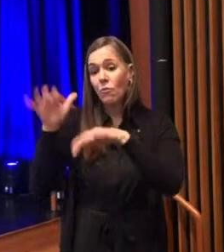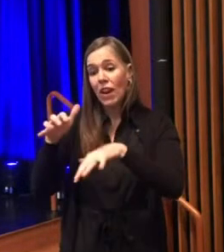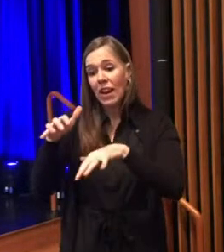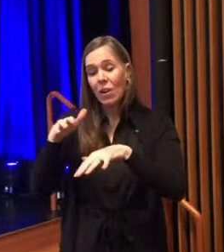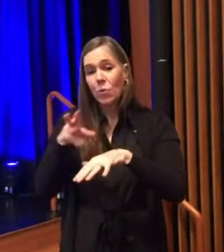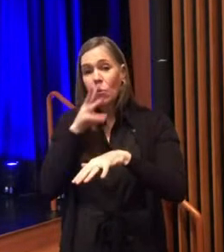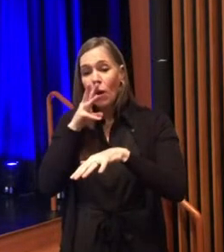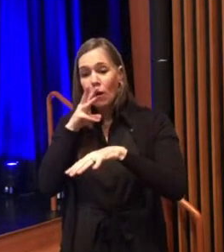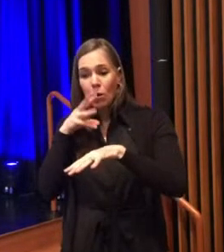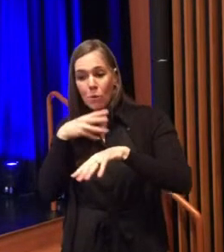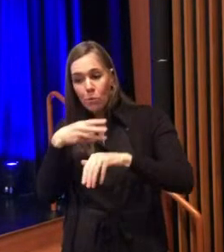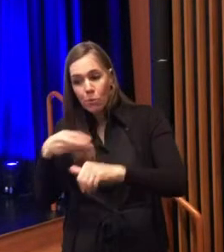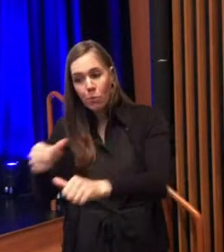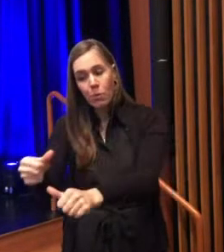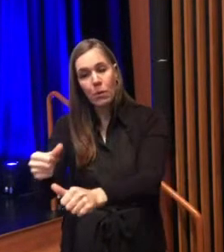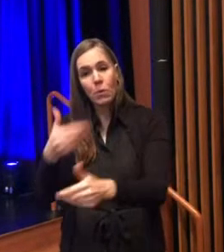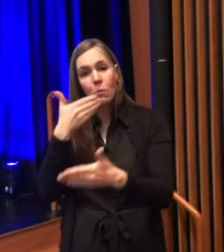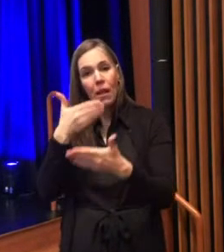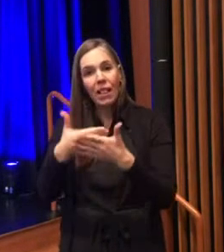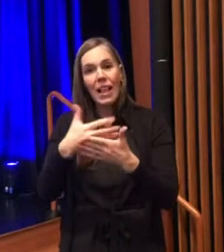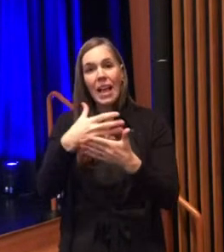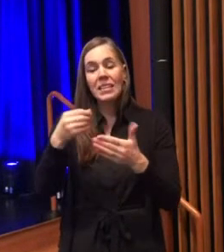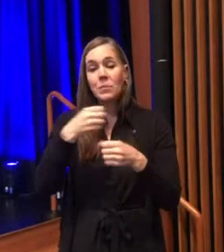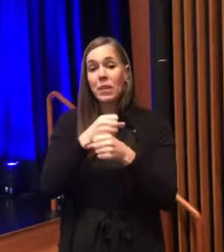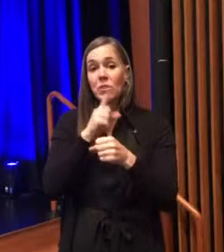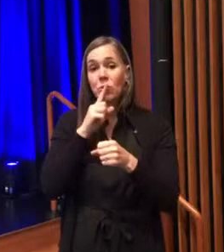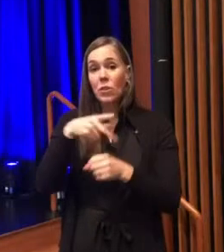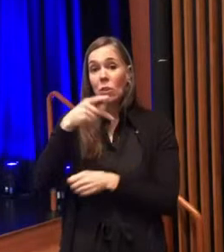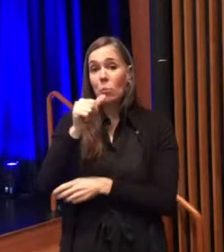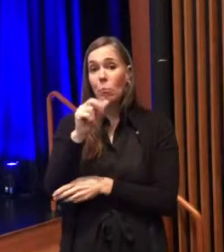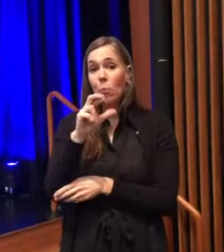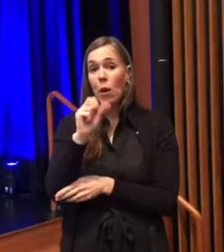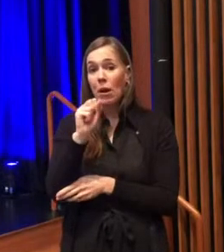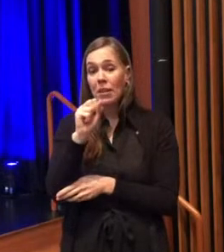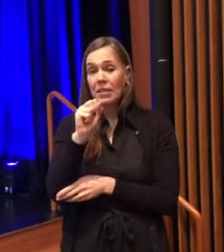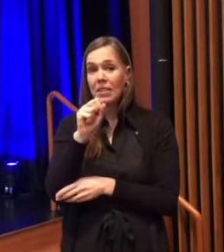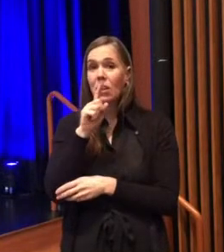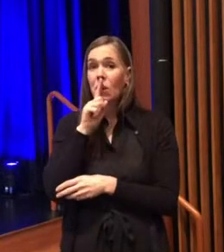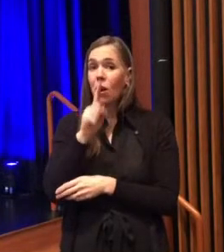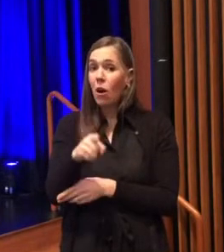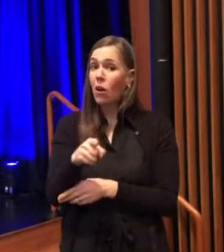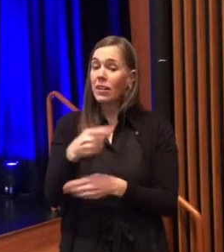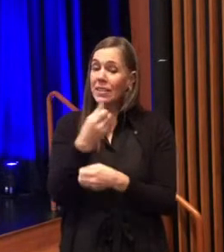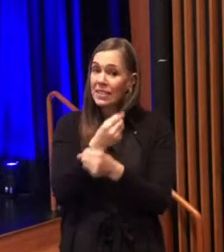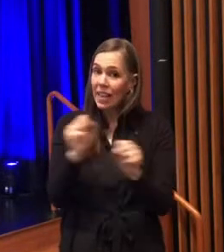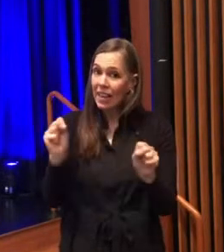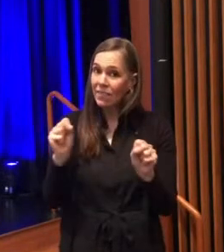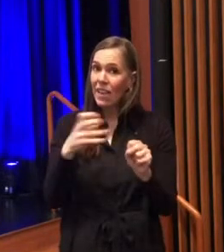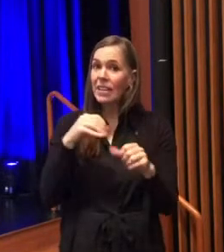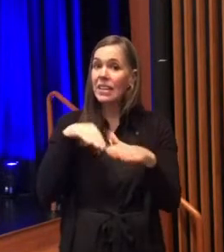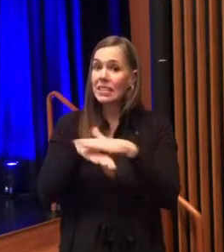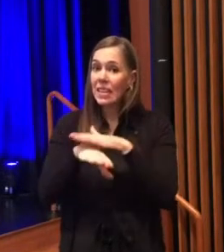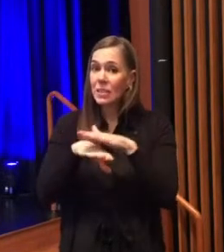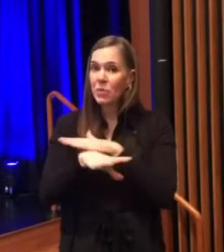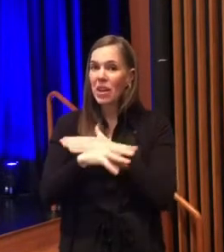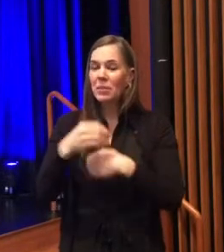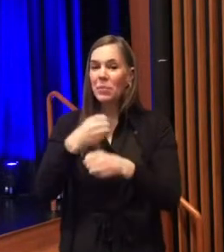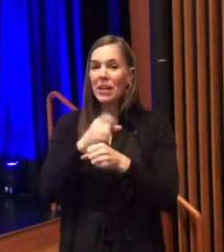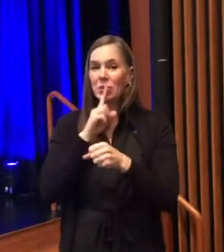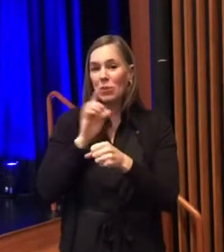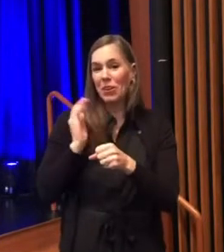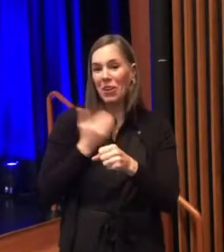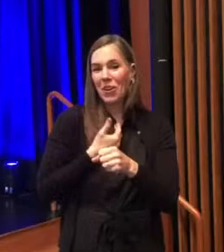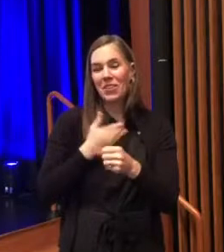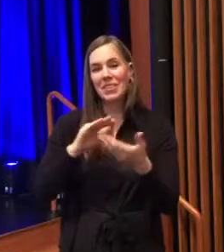ensure our public parks and streets are safe and accessible and support economic development in ways that make our city the most